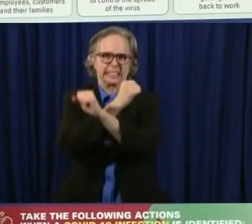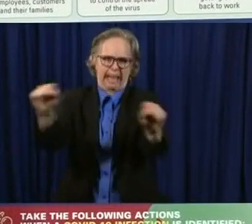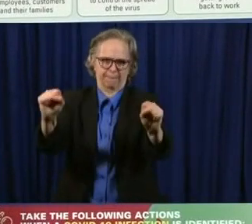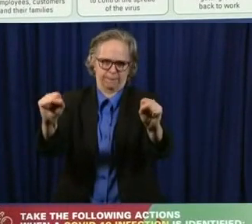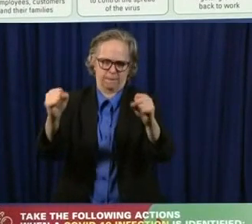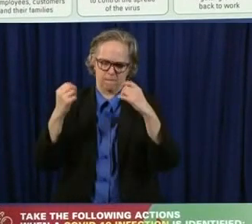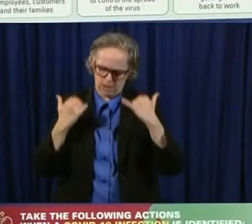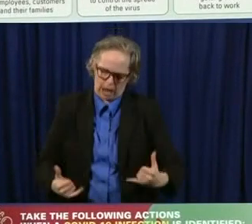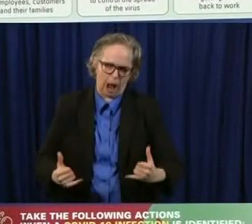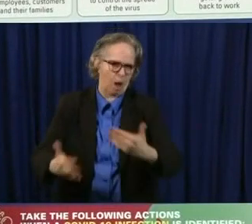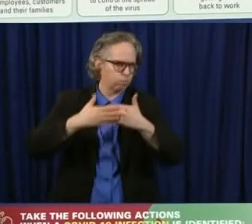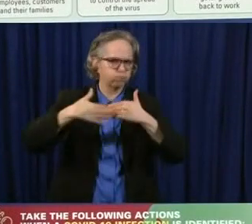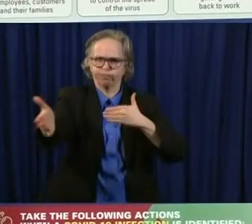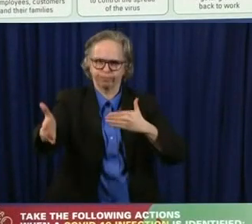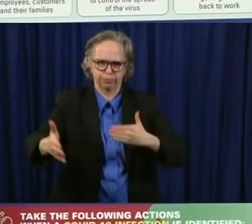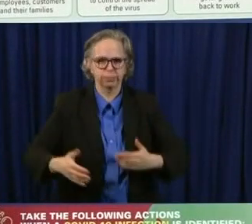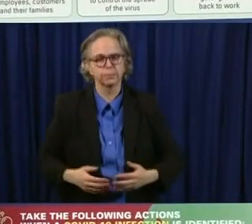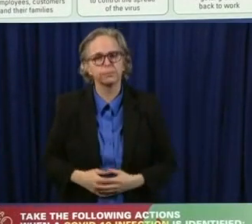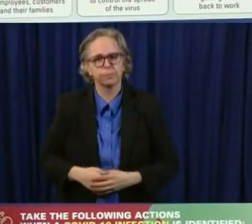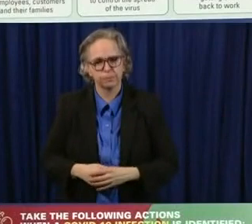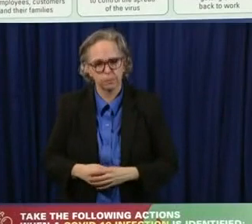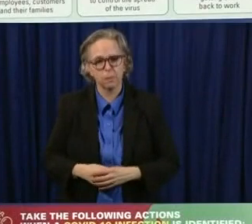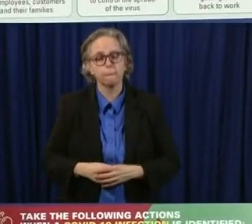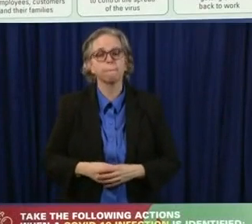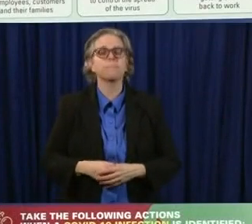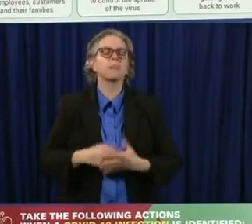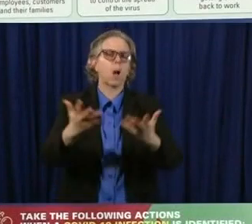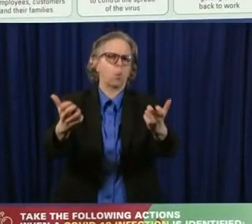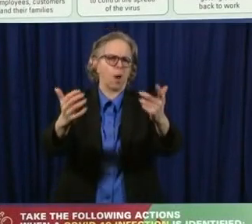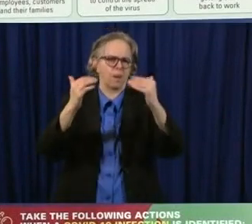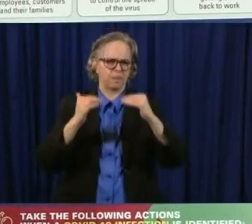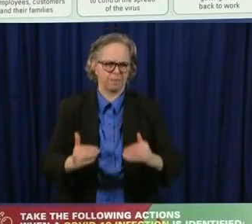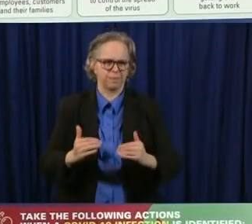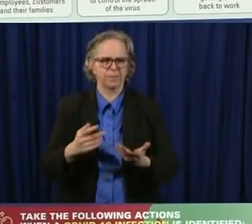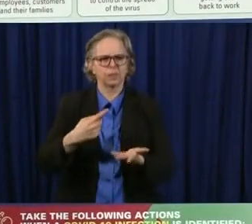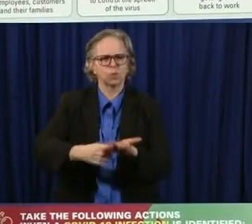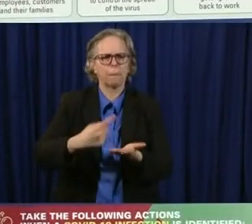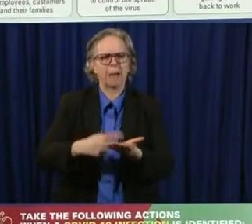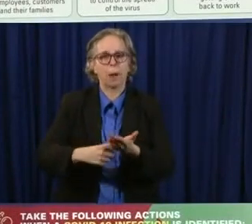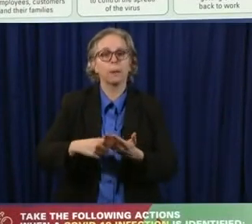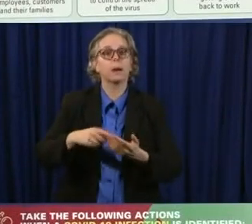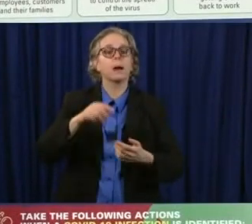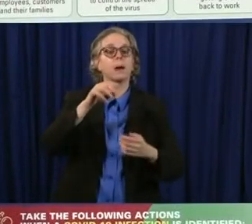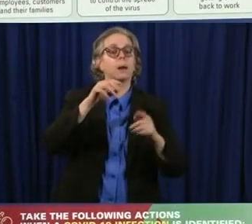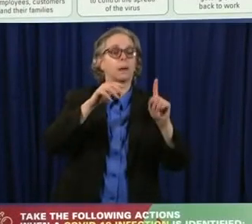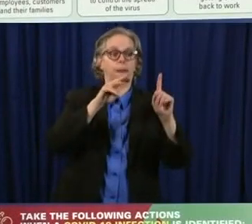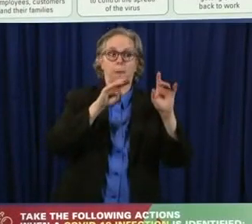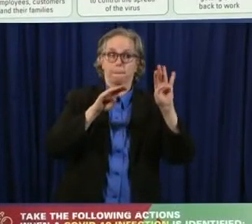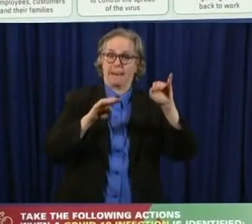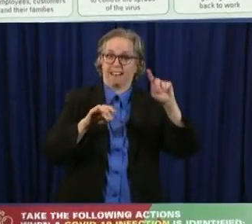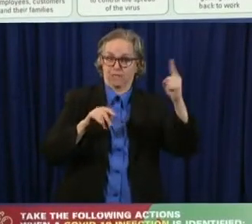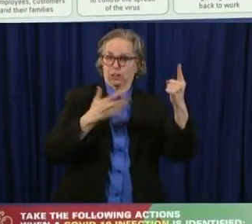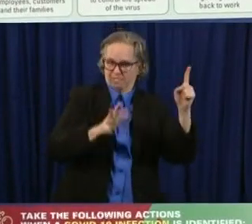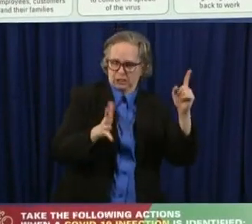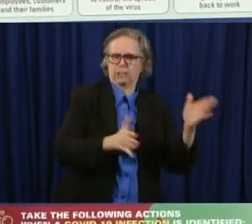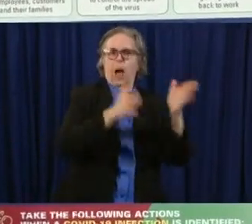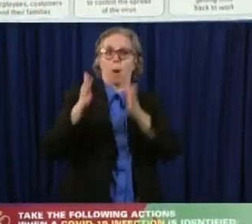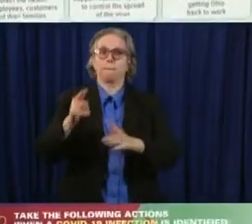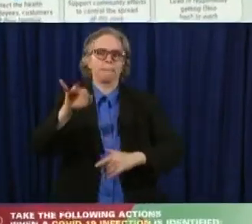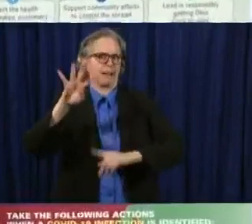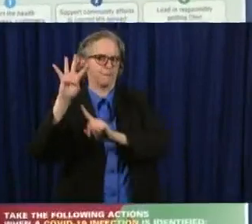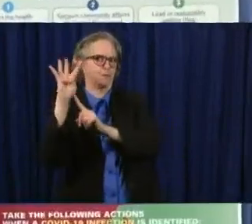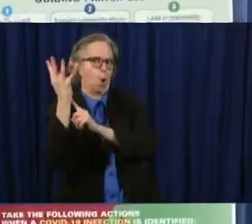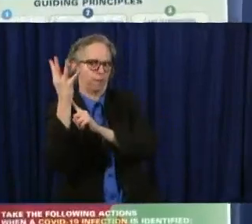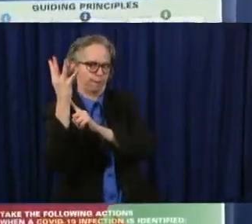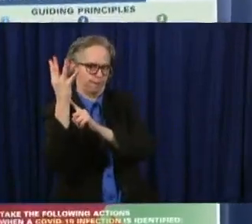I want to move now to May 4th, uh, May 4th manufacturing distribution and